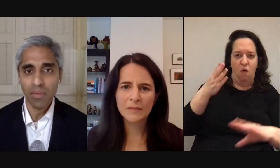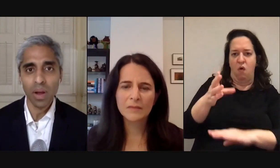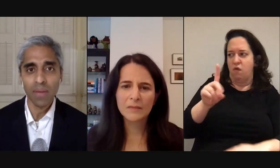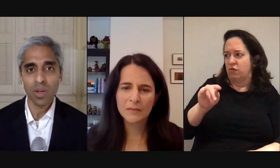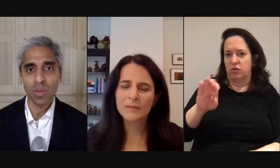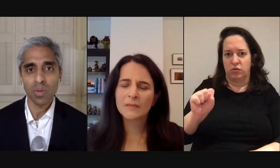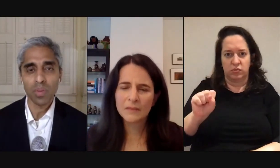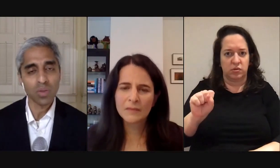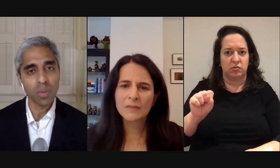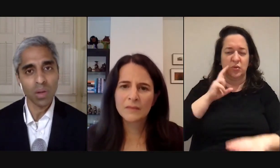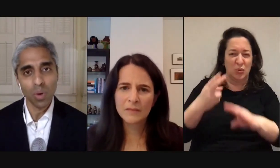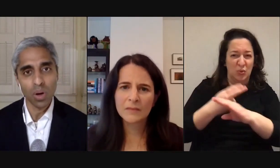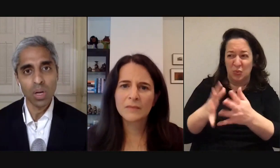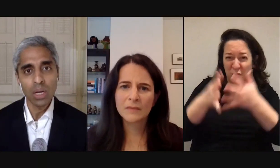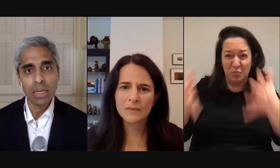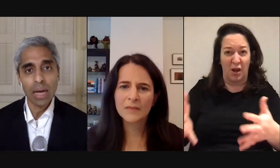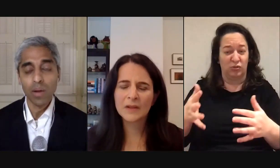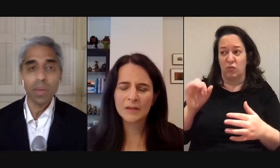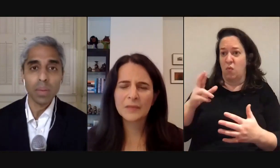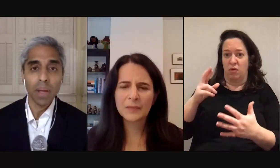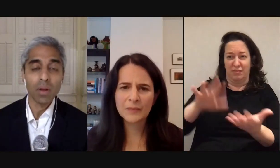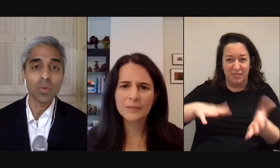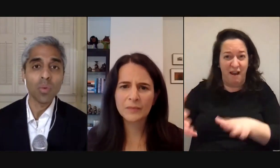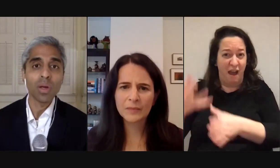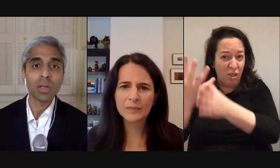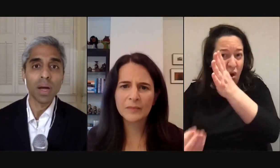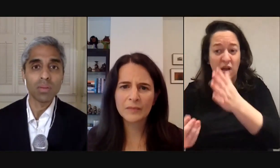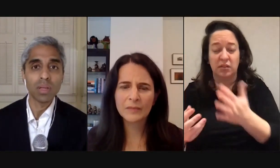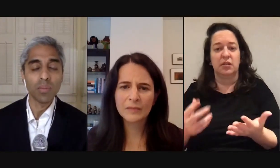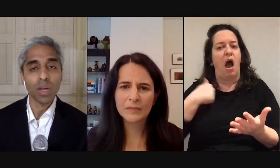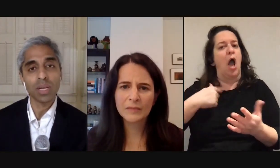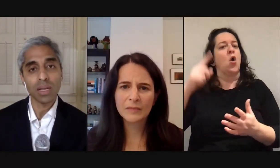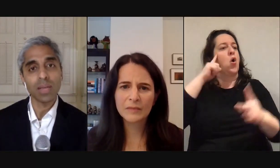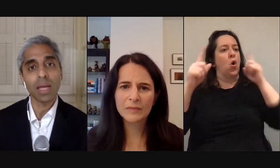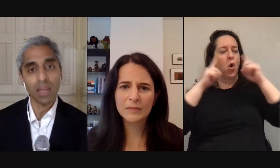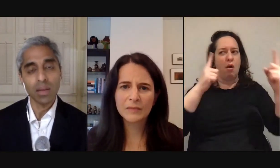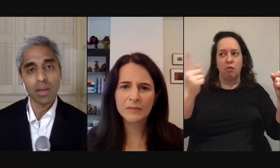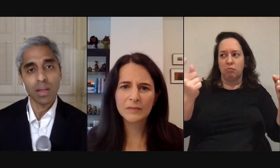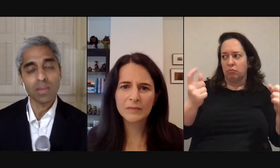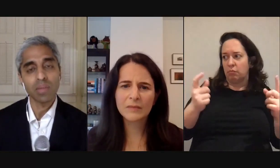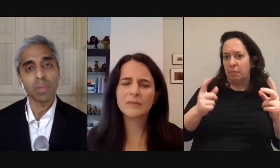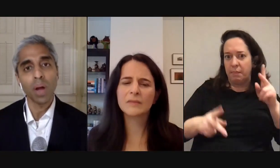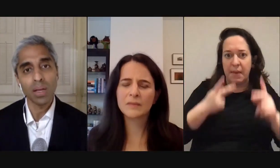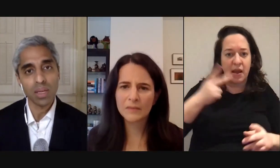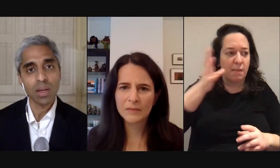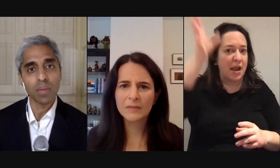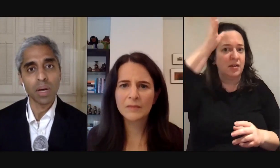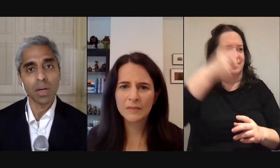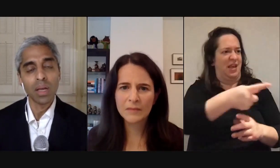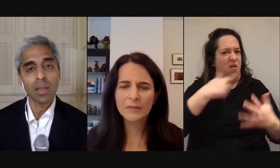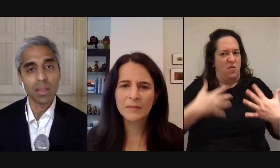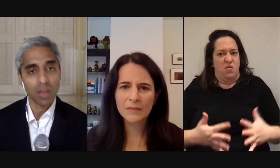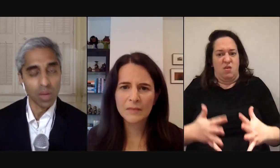parent should ever have to go through but so many were I heard about parents who were worried about the depression and anxiety that seemed to be rising